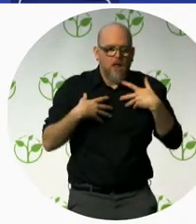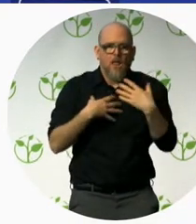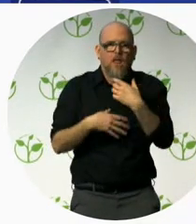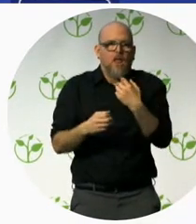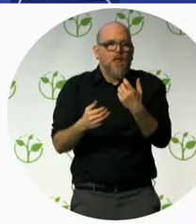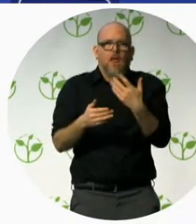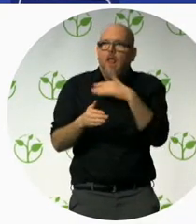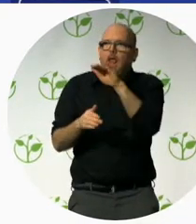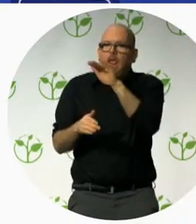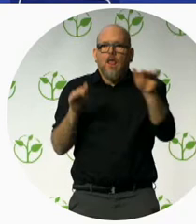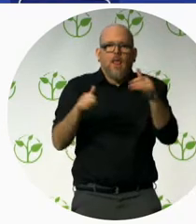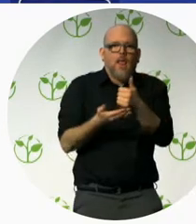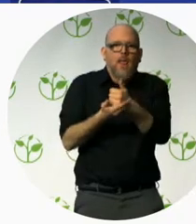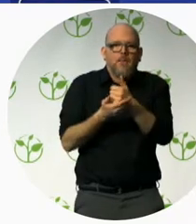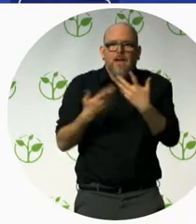have a little problem to walk.